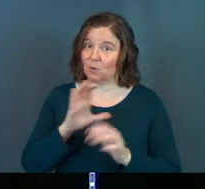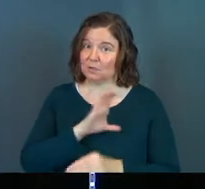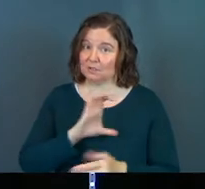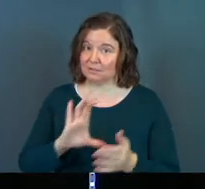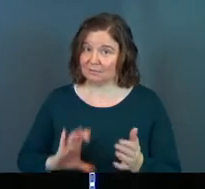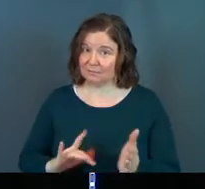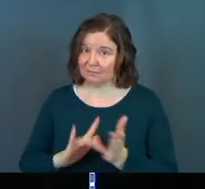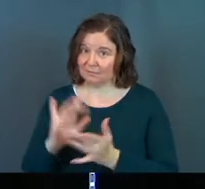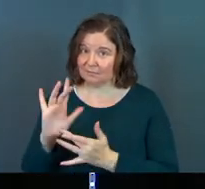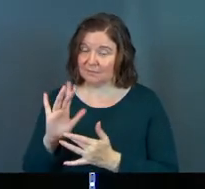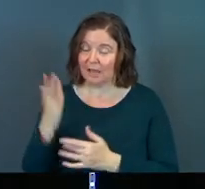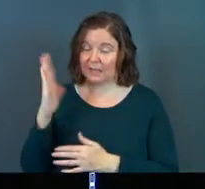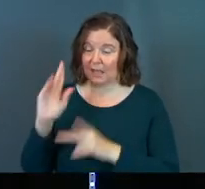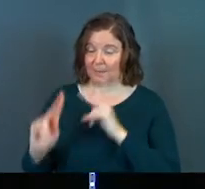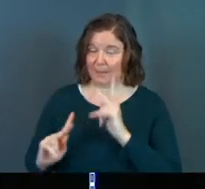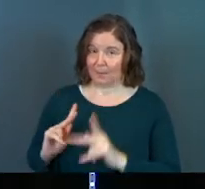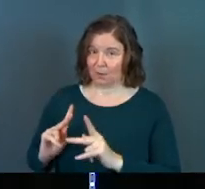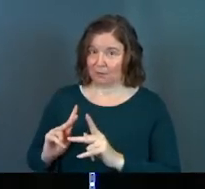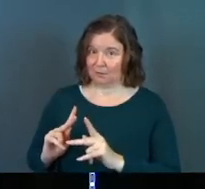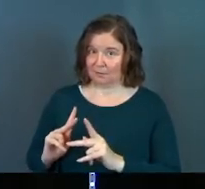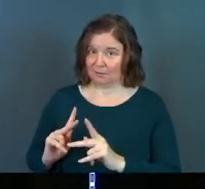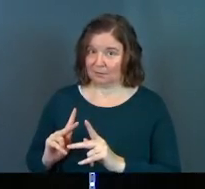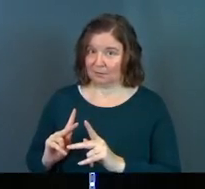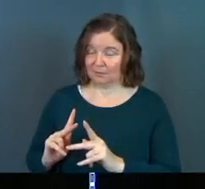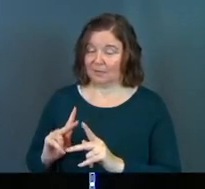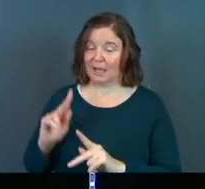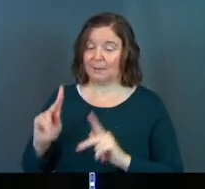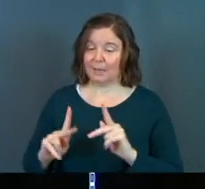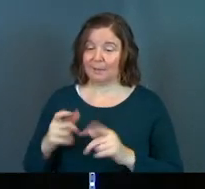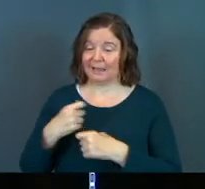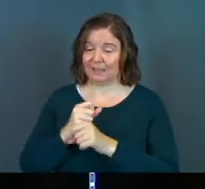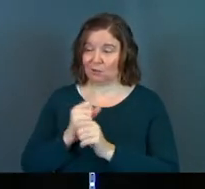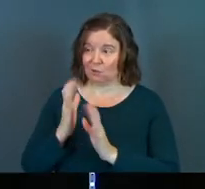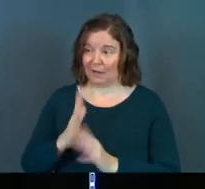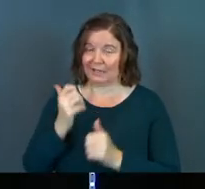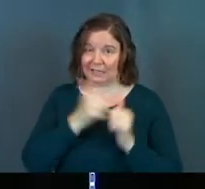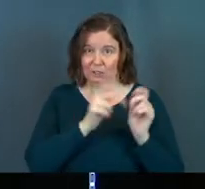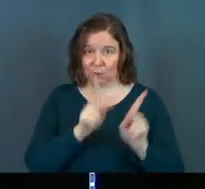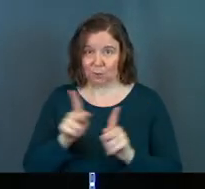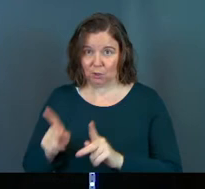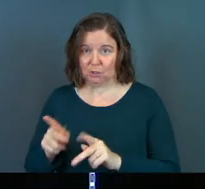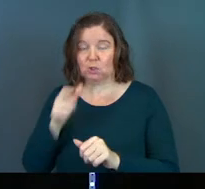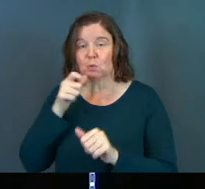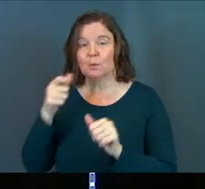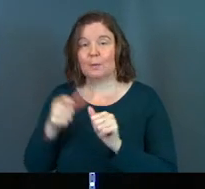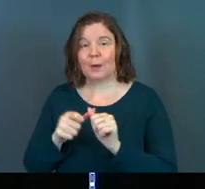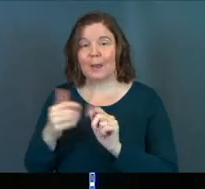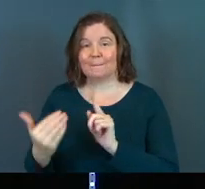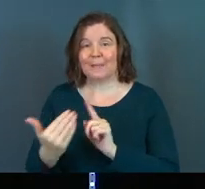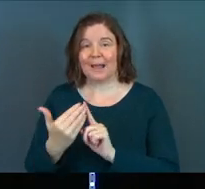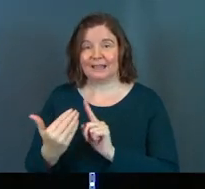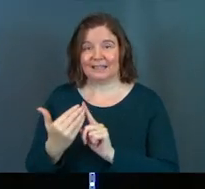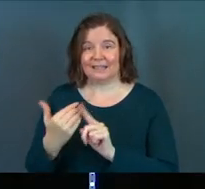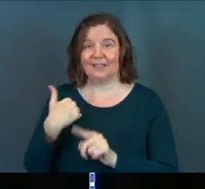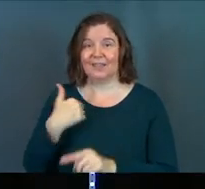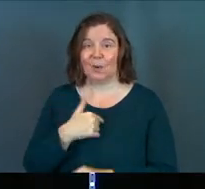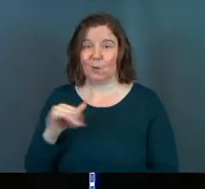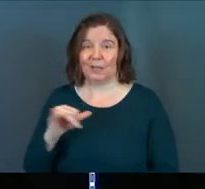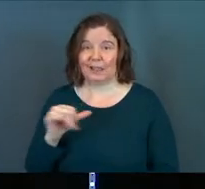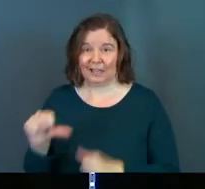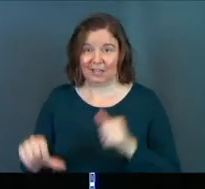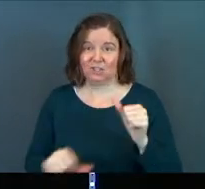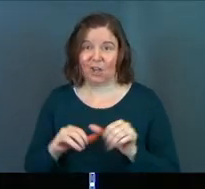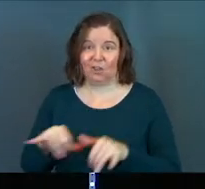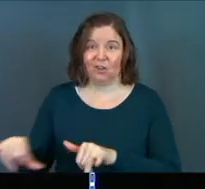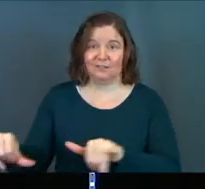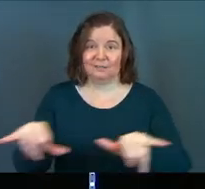Jesus, as God's people, as people he's created, every person to be reminded that we're just like